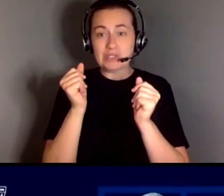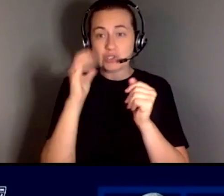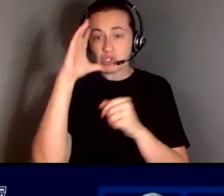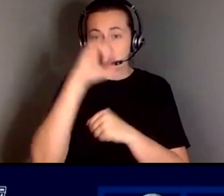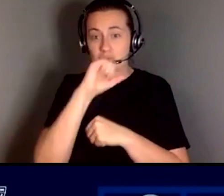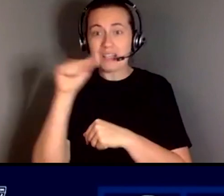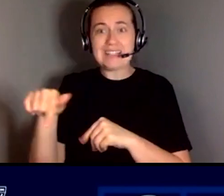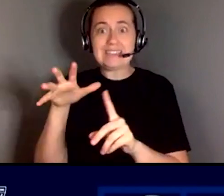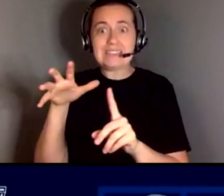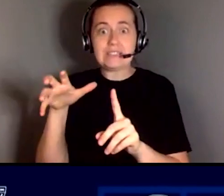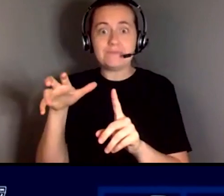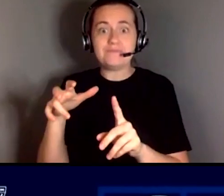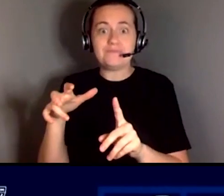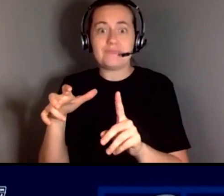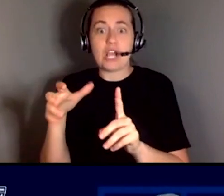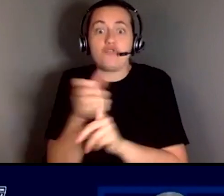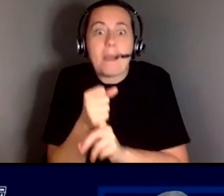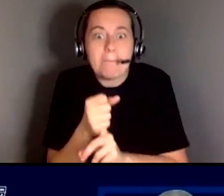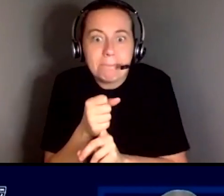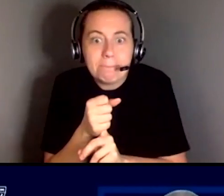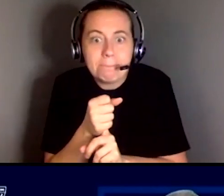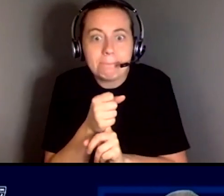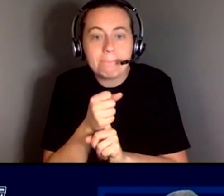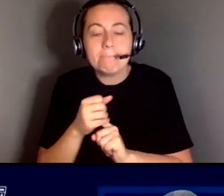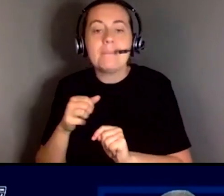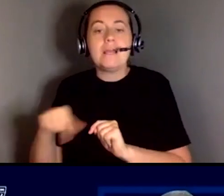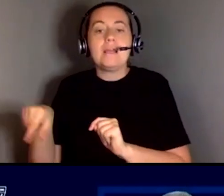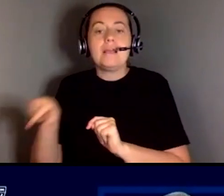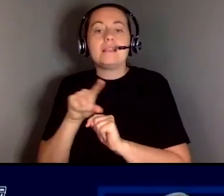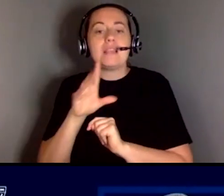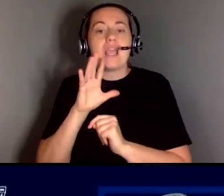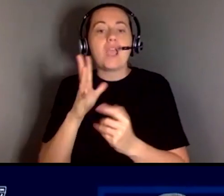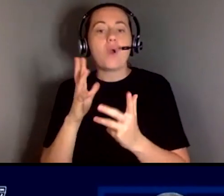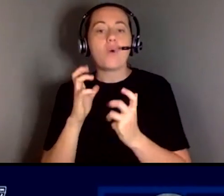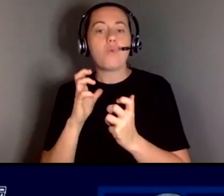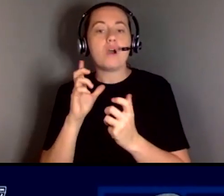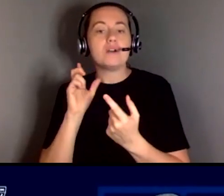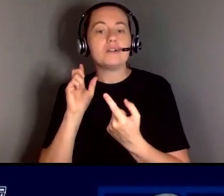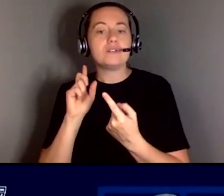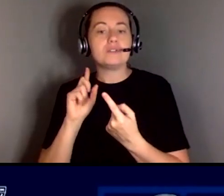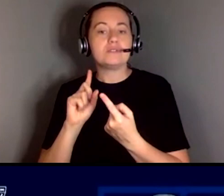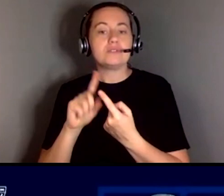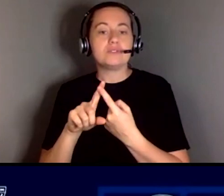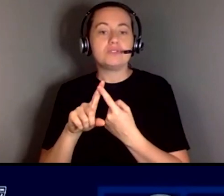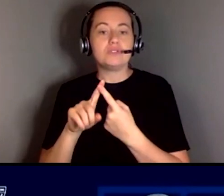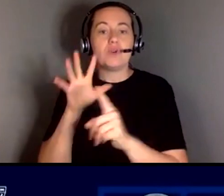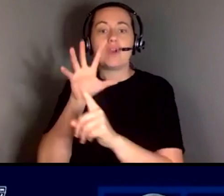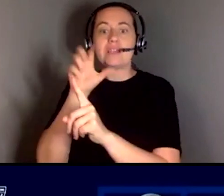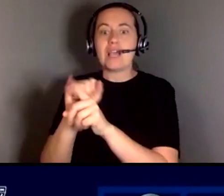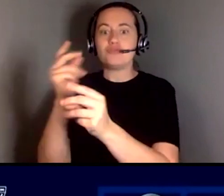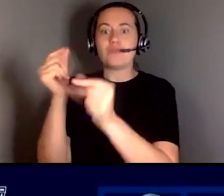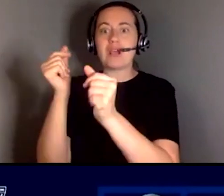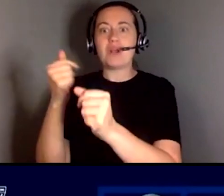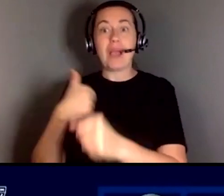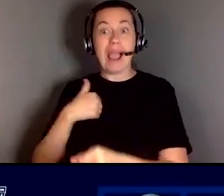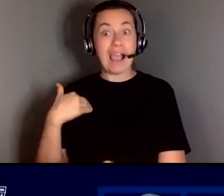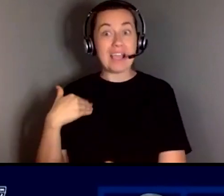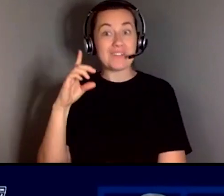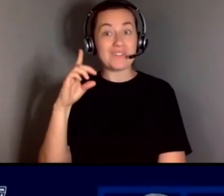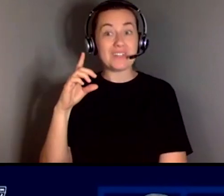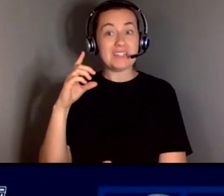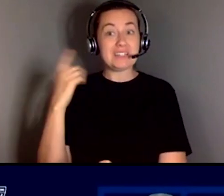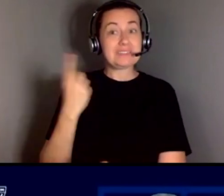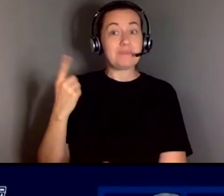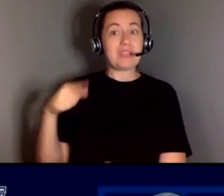they they want to catch right away that i have something that's going to make them not consider making